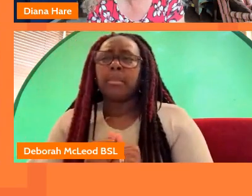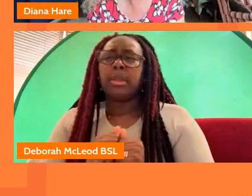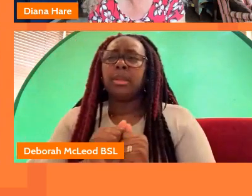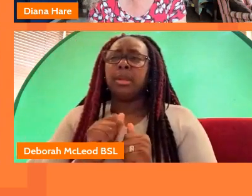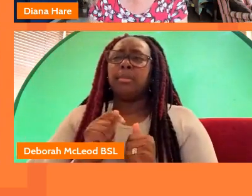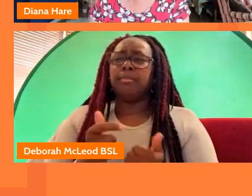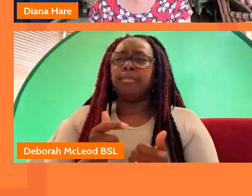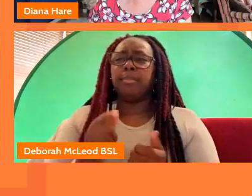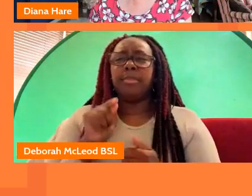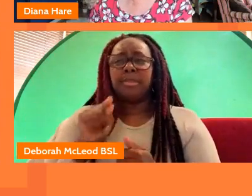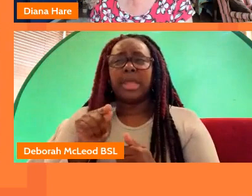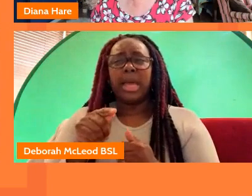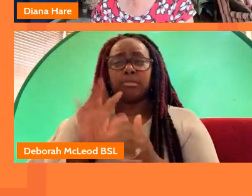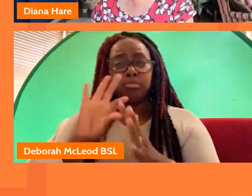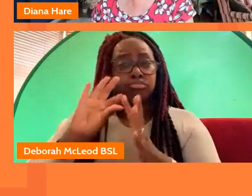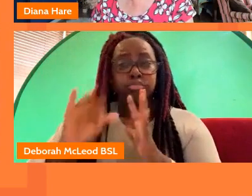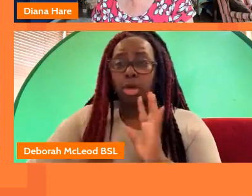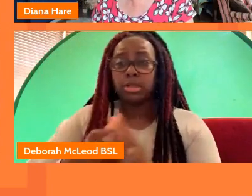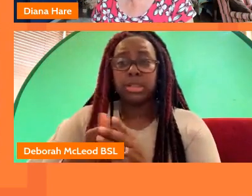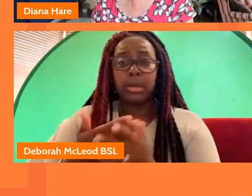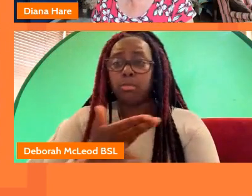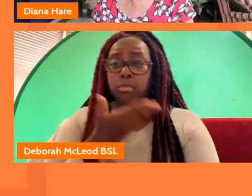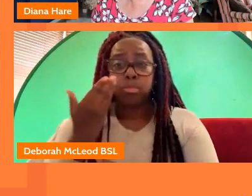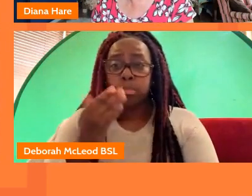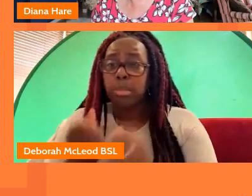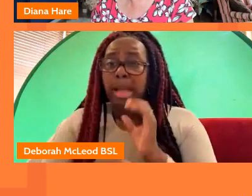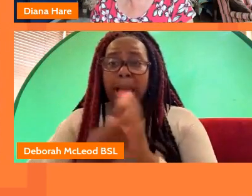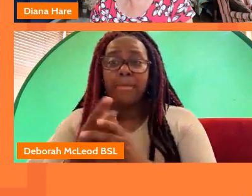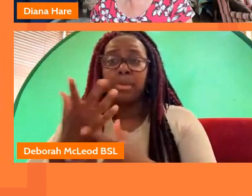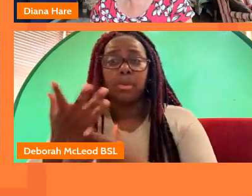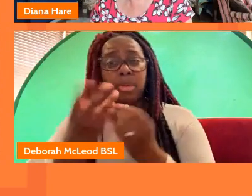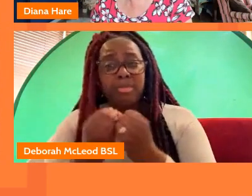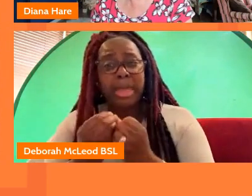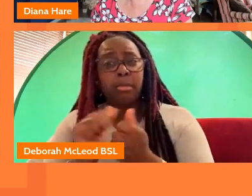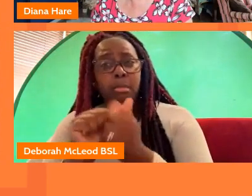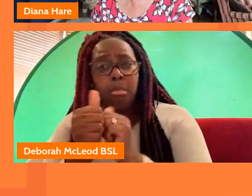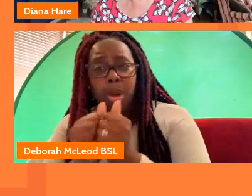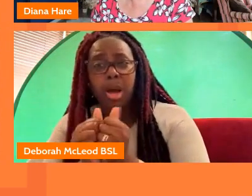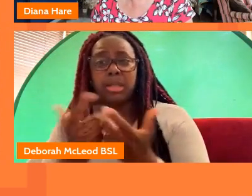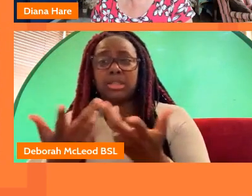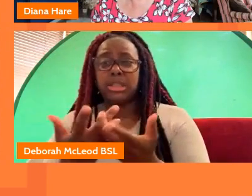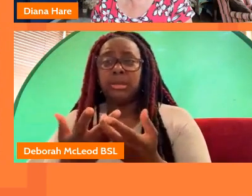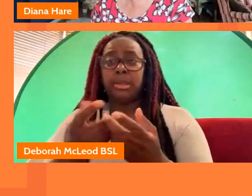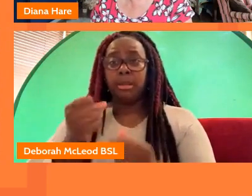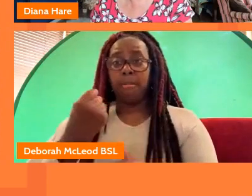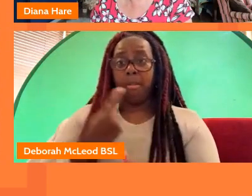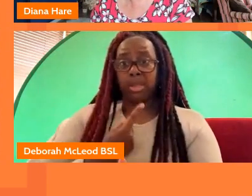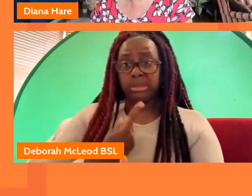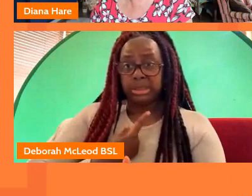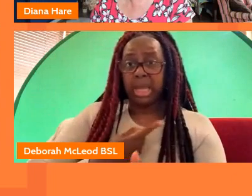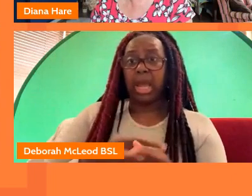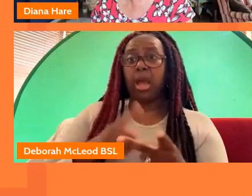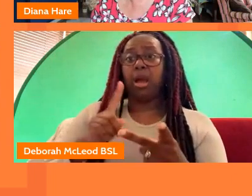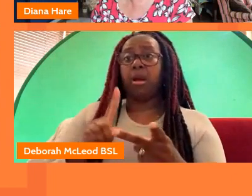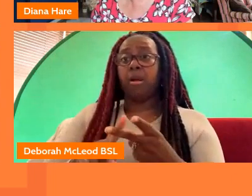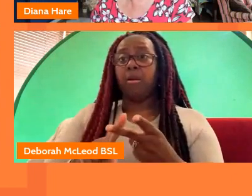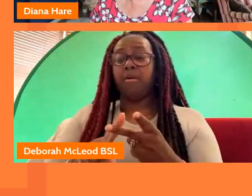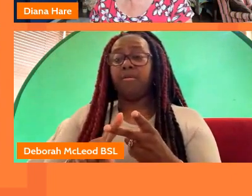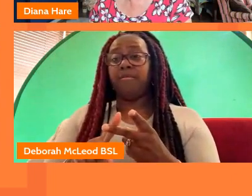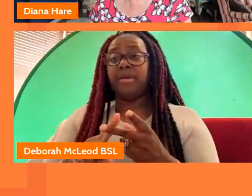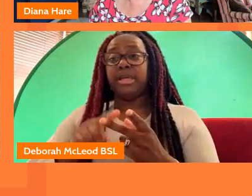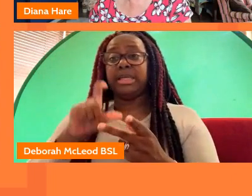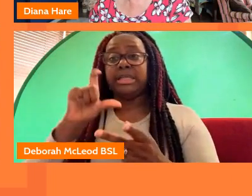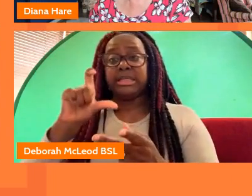that project wouldn't have happened without the partnership uh between ourselves uh coventry city of culture